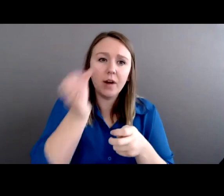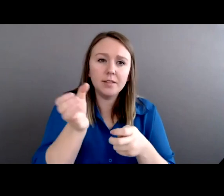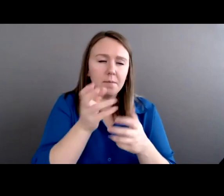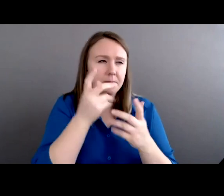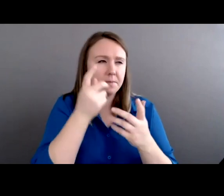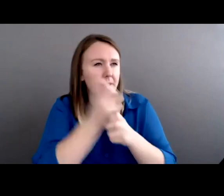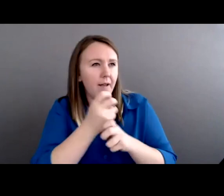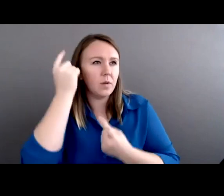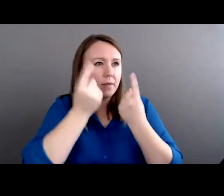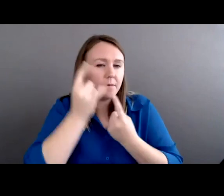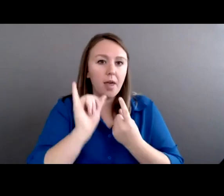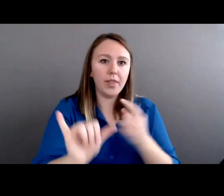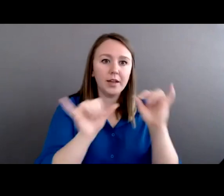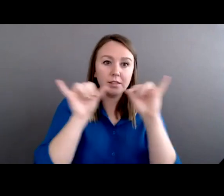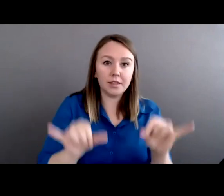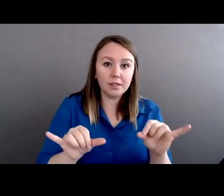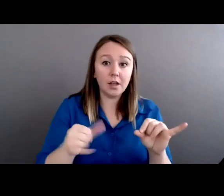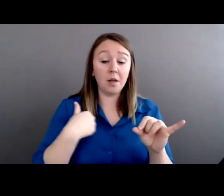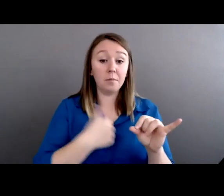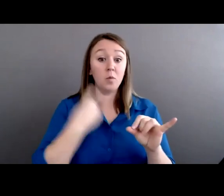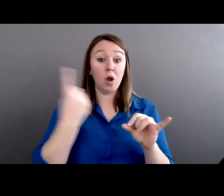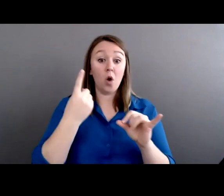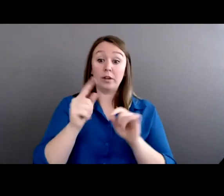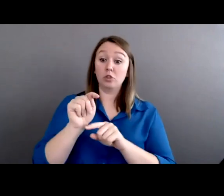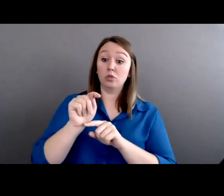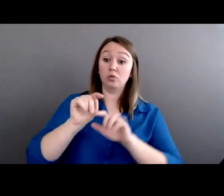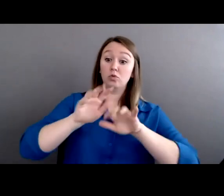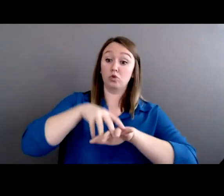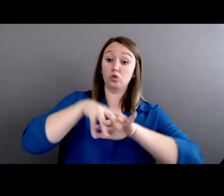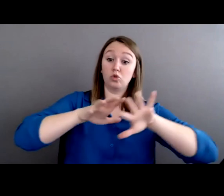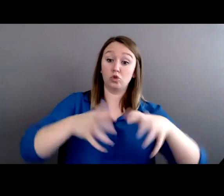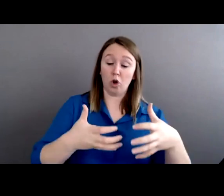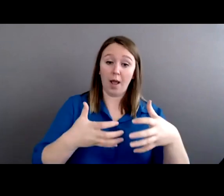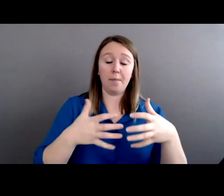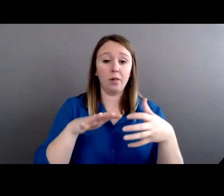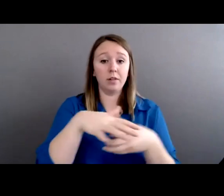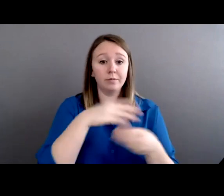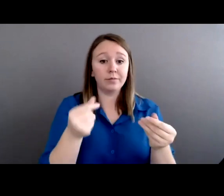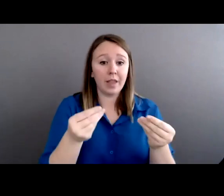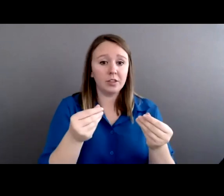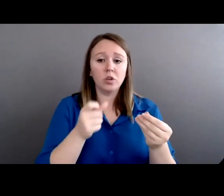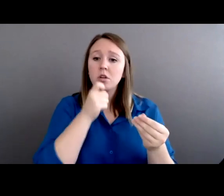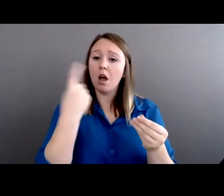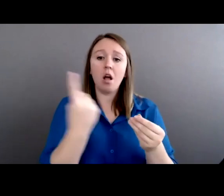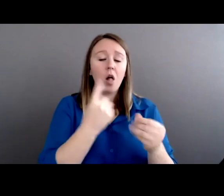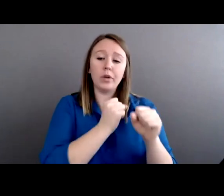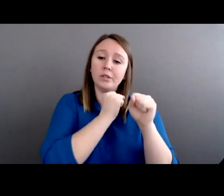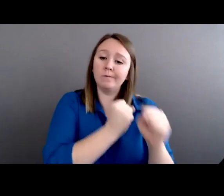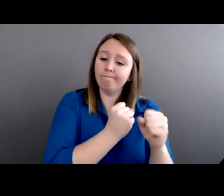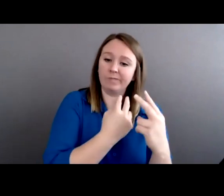but we're not always as tribal nations bound to the way things are done in the non-native world.